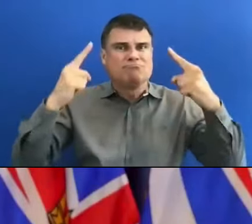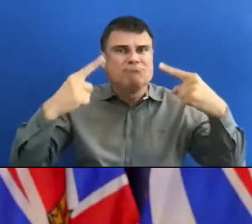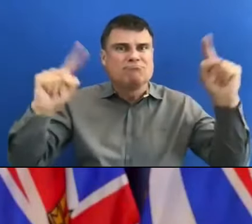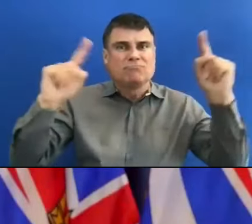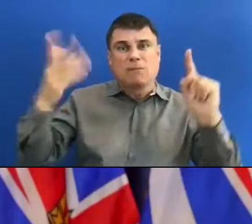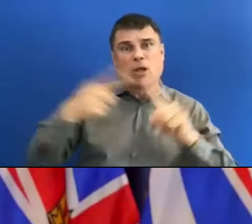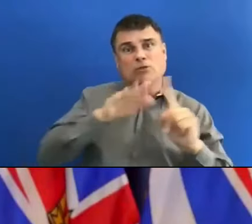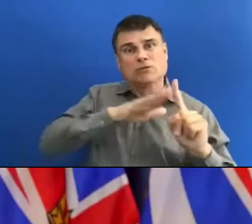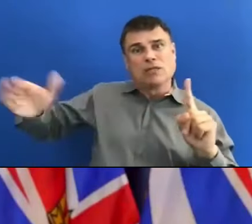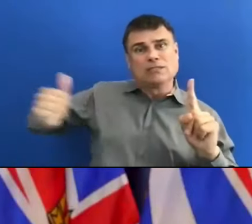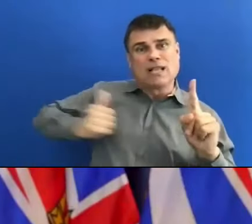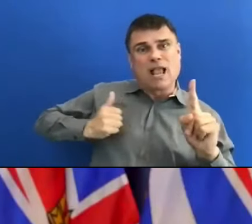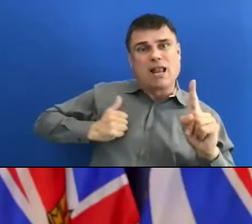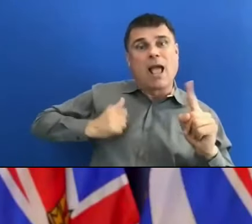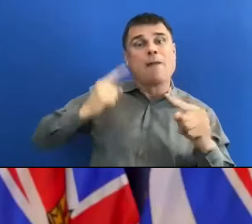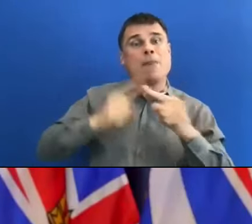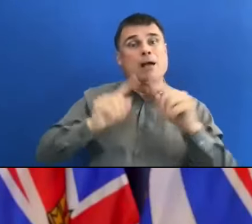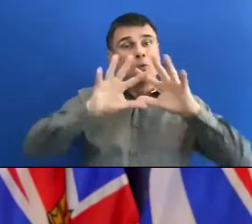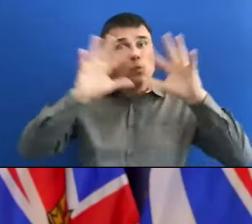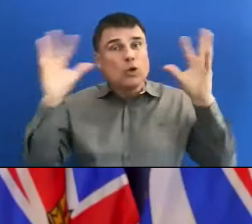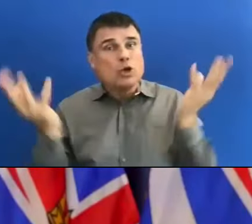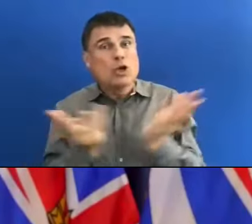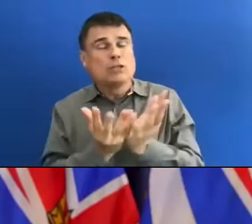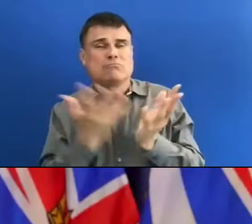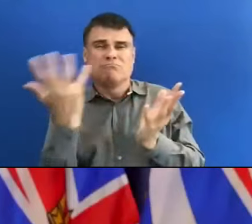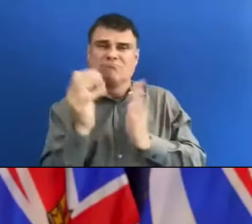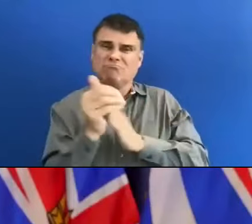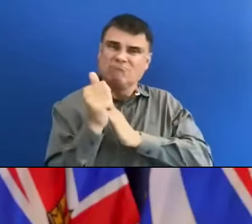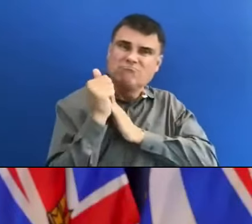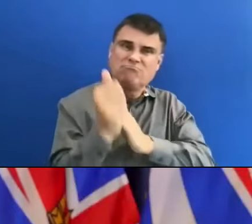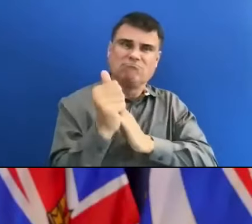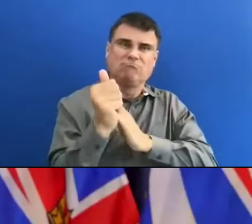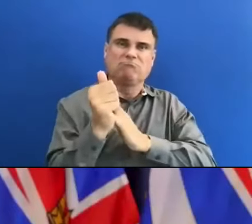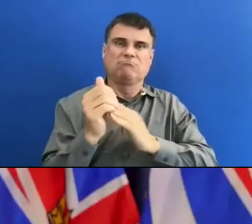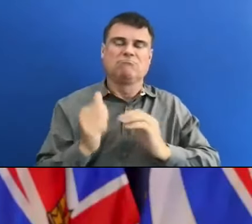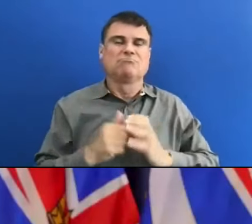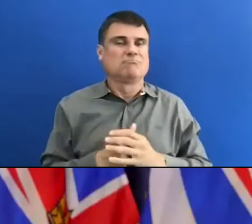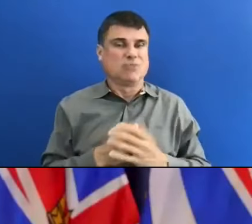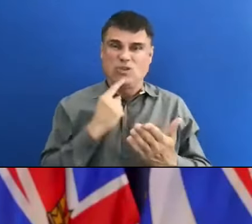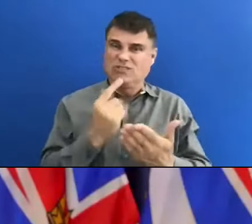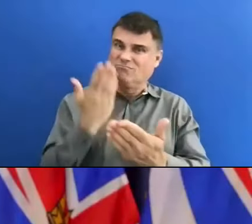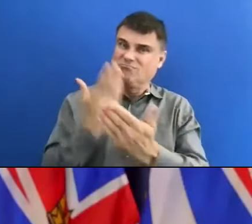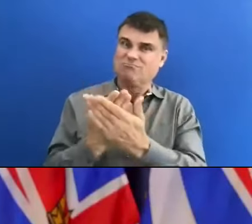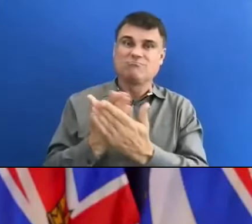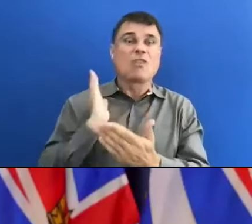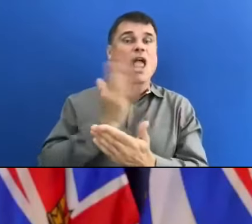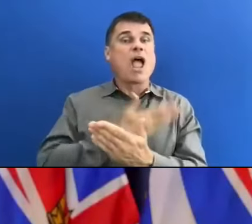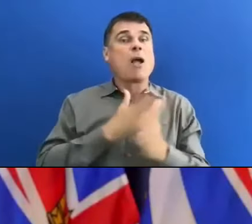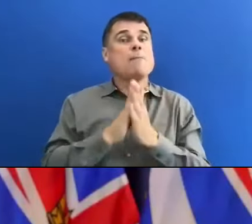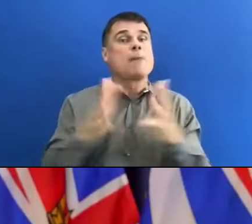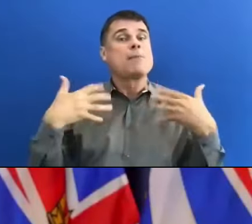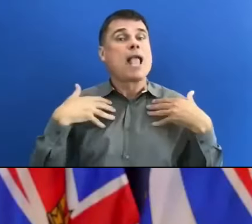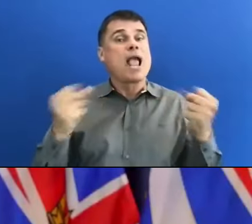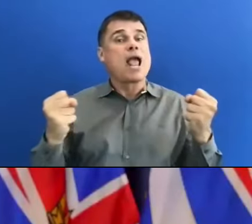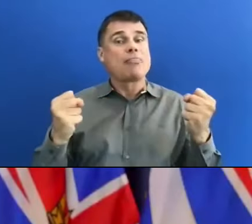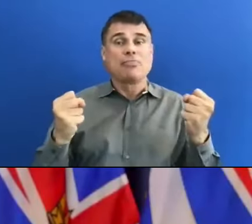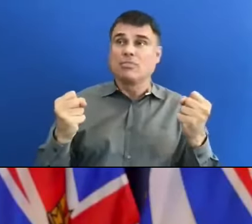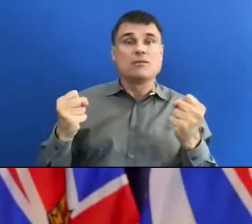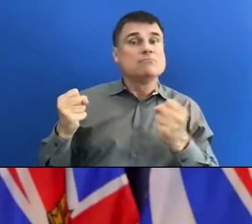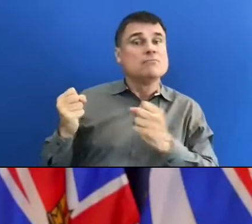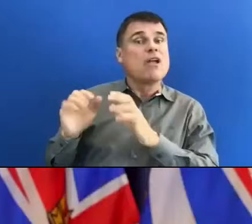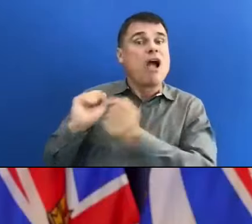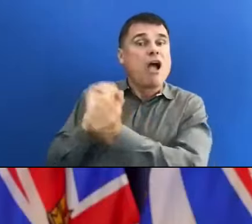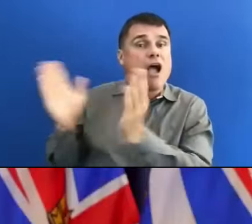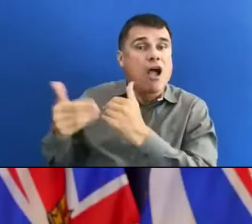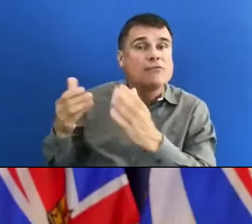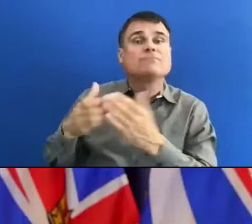size internationally. And that is a testament to the good work of the public health office, the Centre for Disease Control, and all of the healthcare